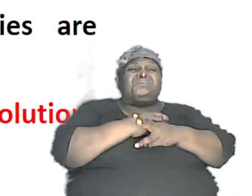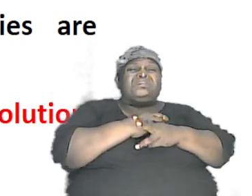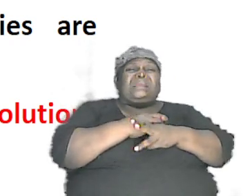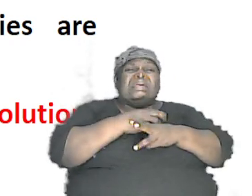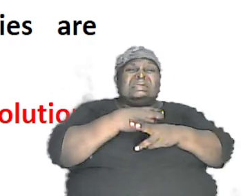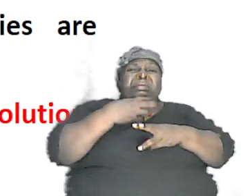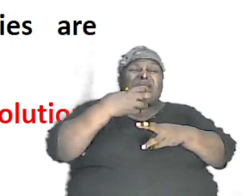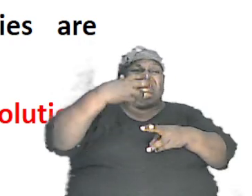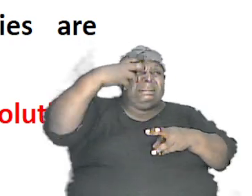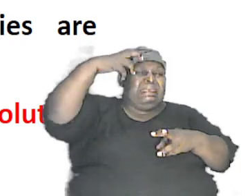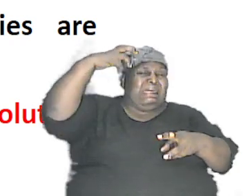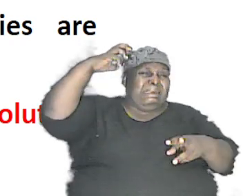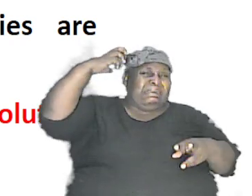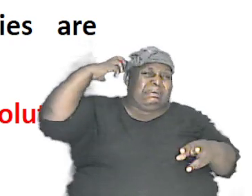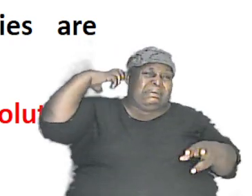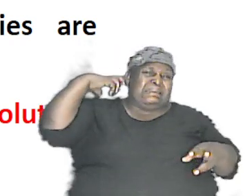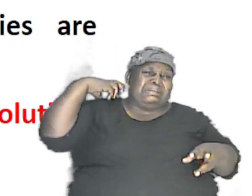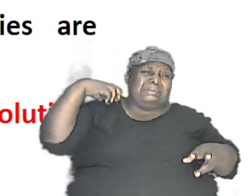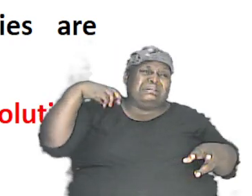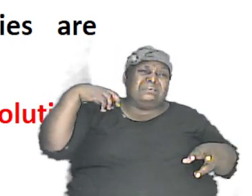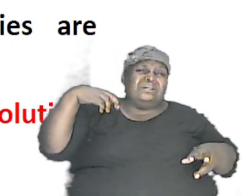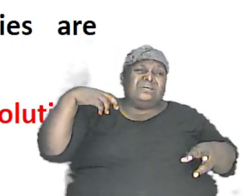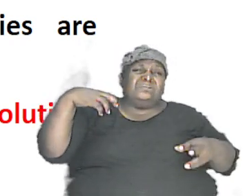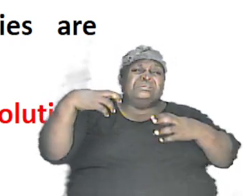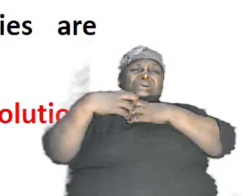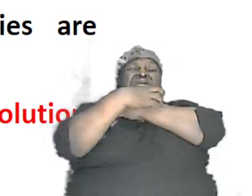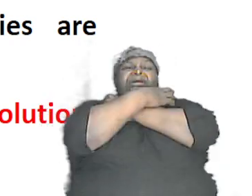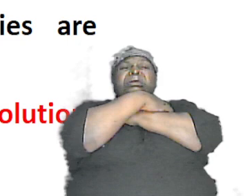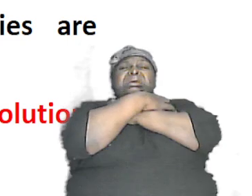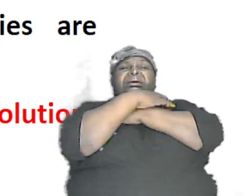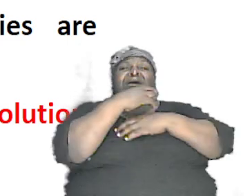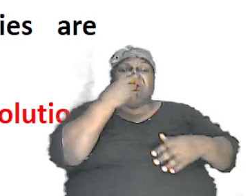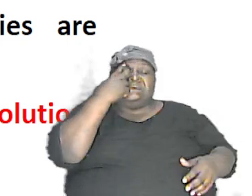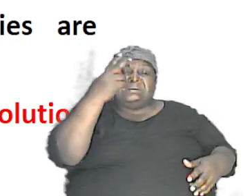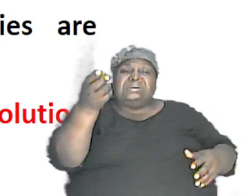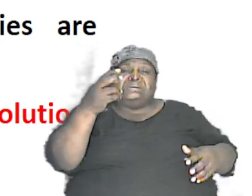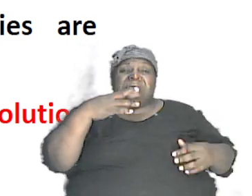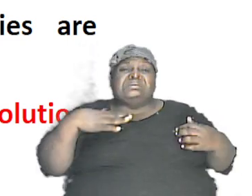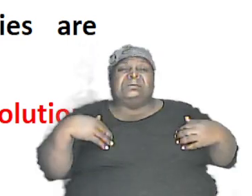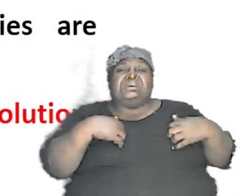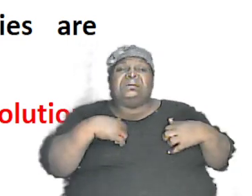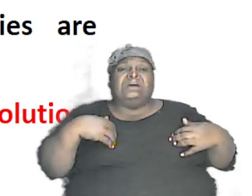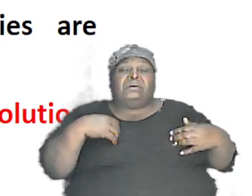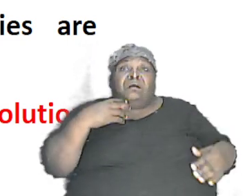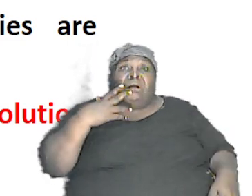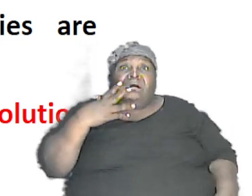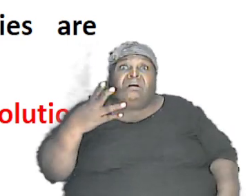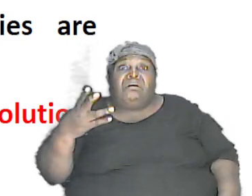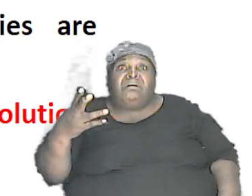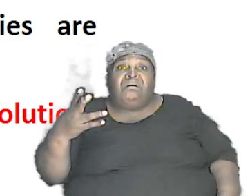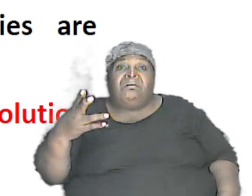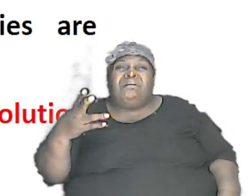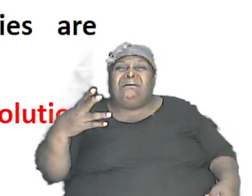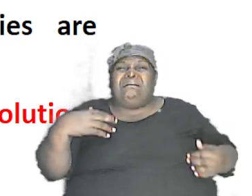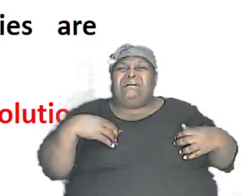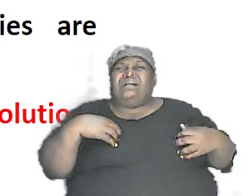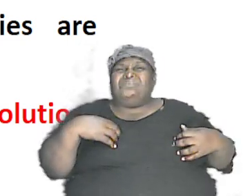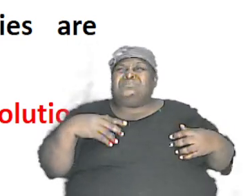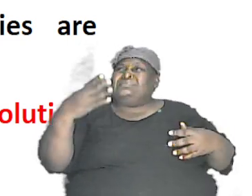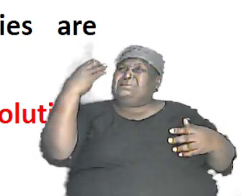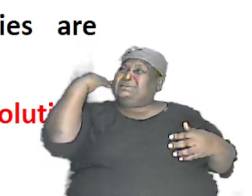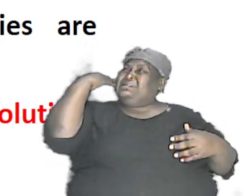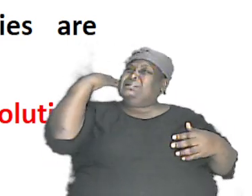I don't even know what they call it but it is a new so you might see this animal and say my god this animal was back there in the ark no they were not